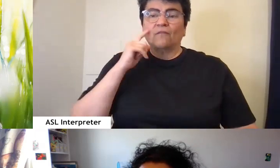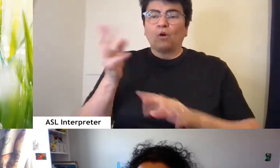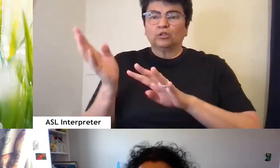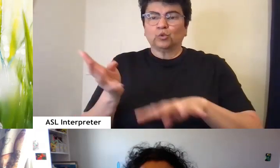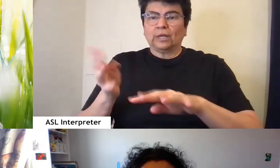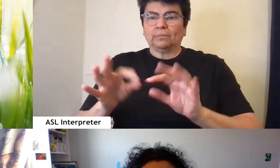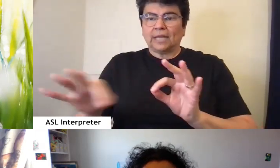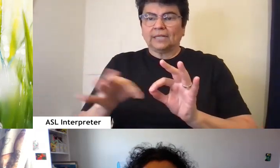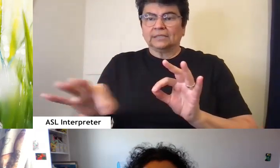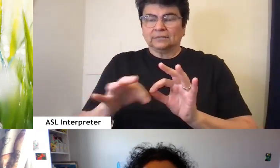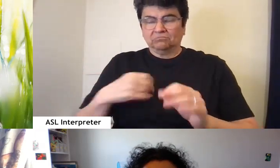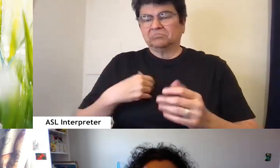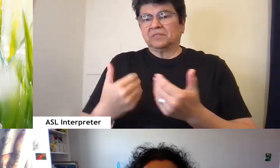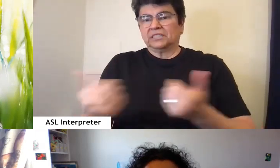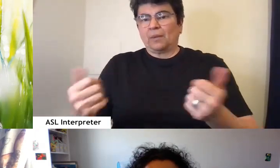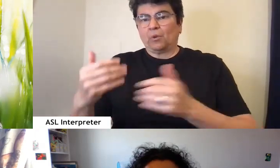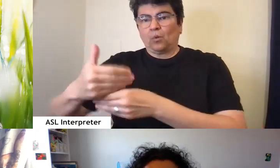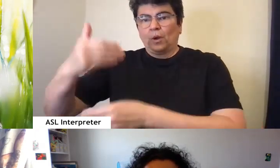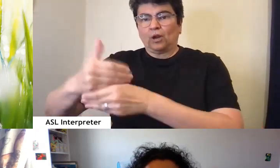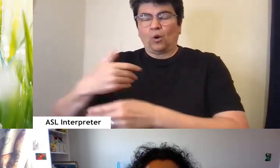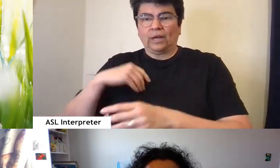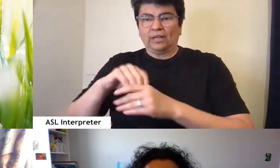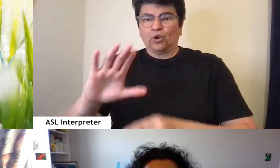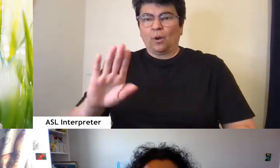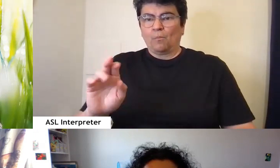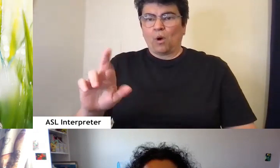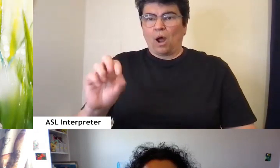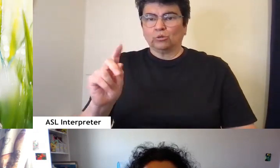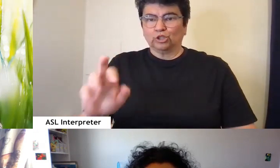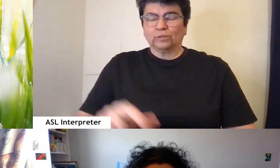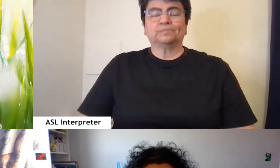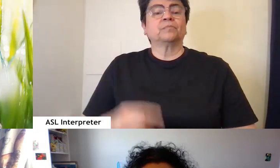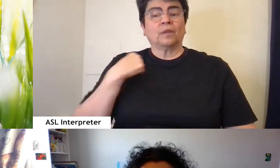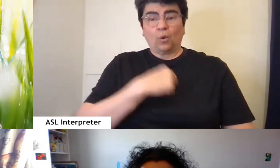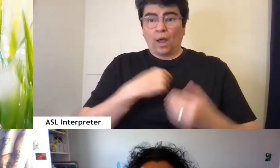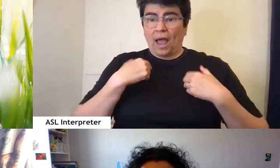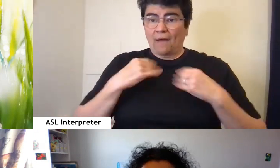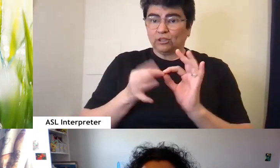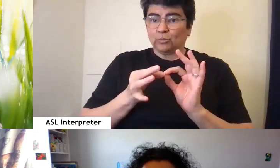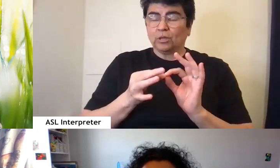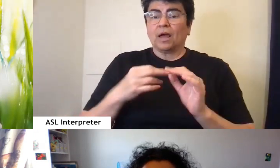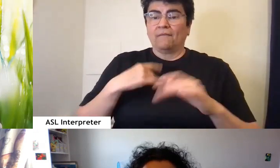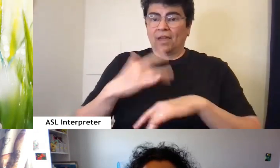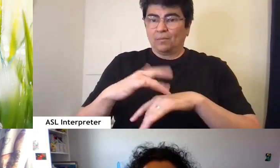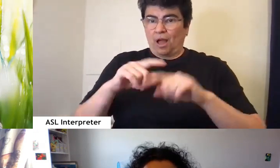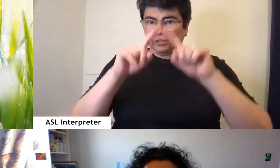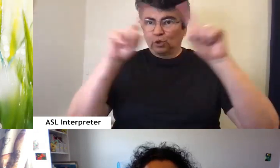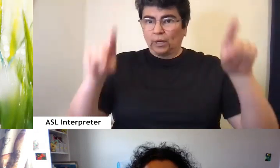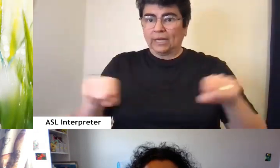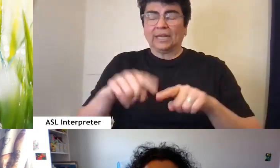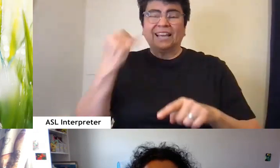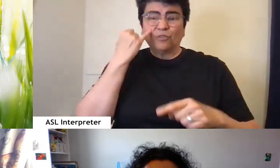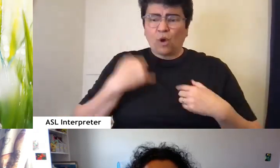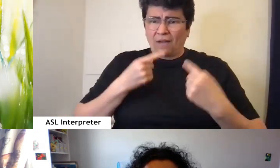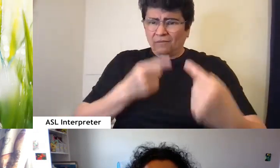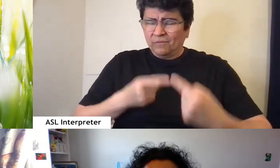which is available in a separate window in your browser. We also have interpretation available on screen. If you are having